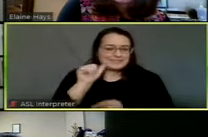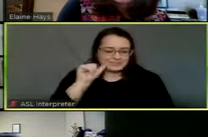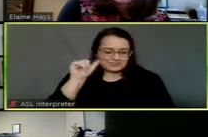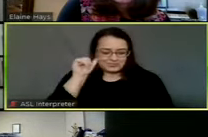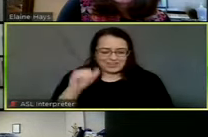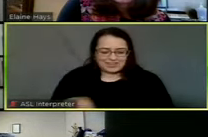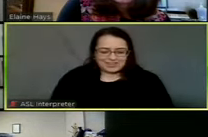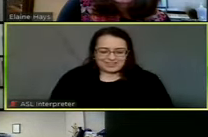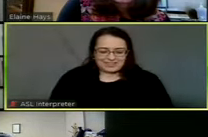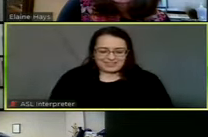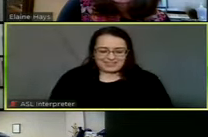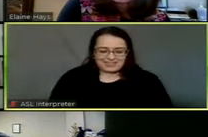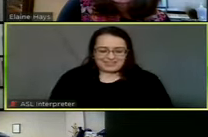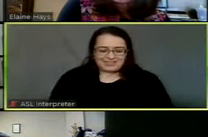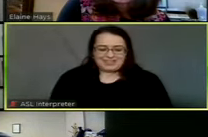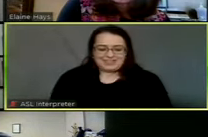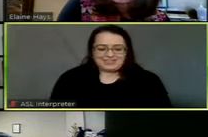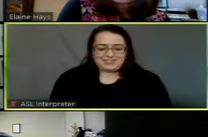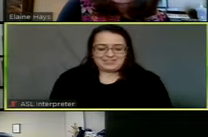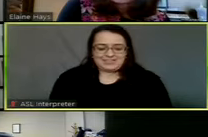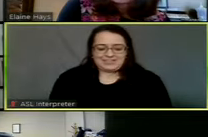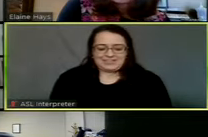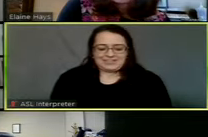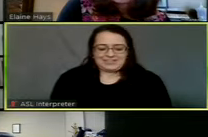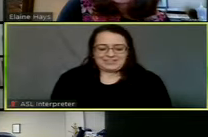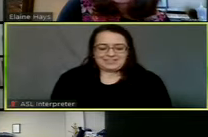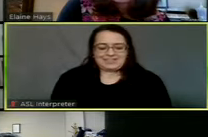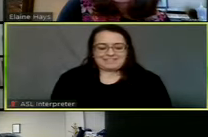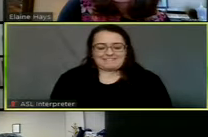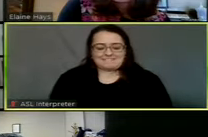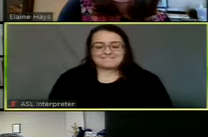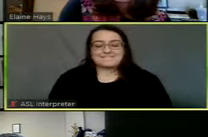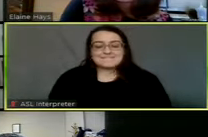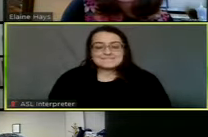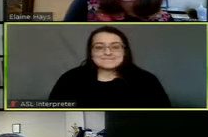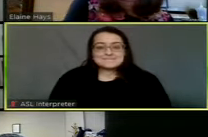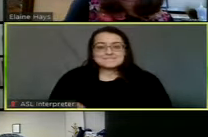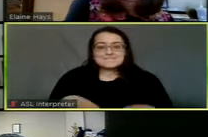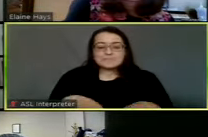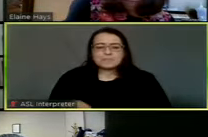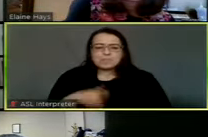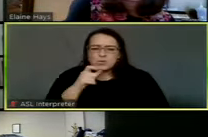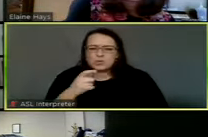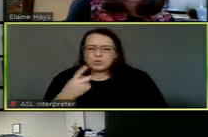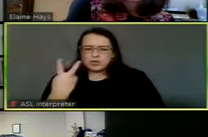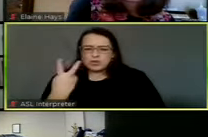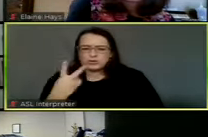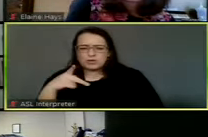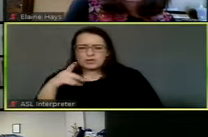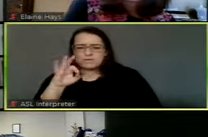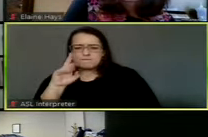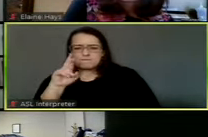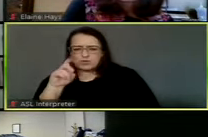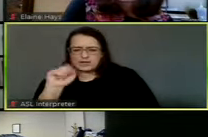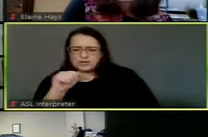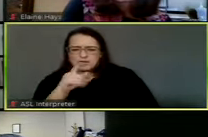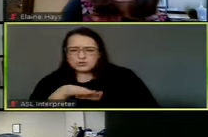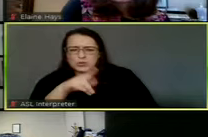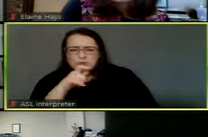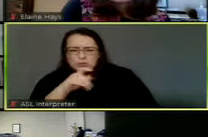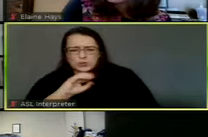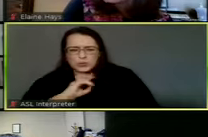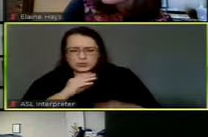Thank you. Council member Powell. Okay. Um, who are the two entities that own property out there?